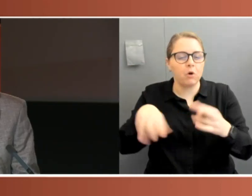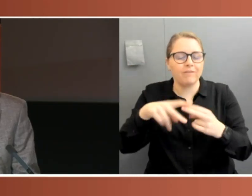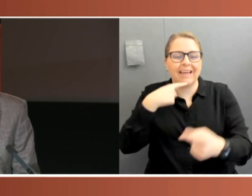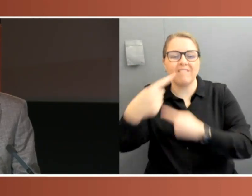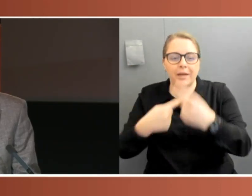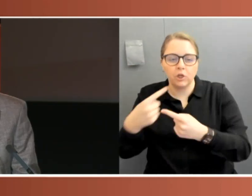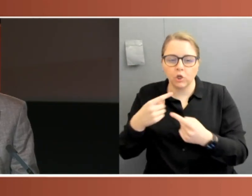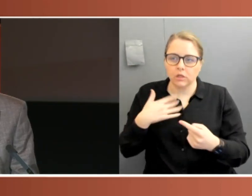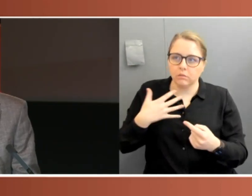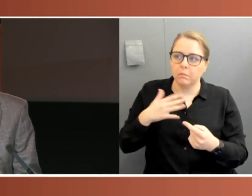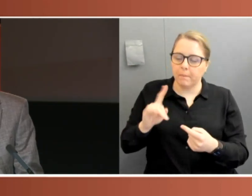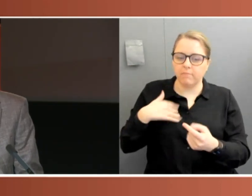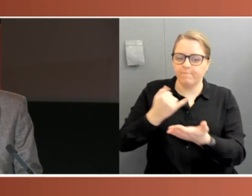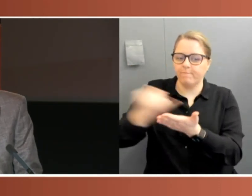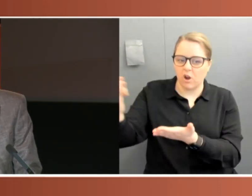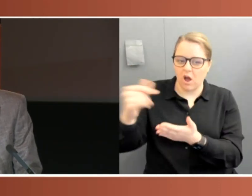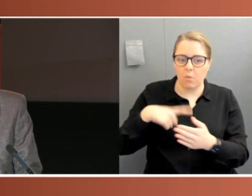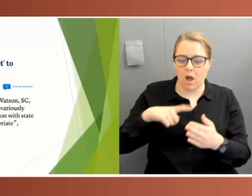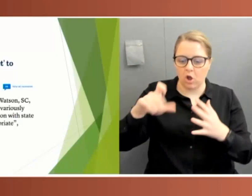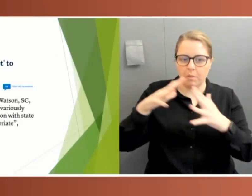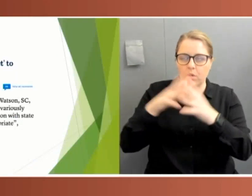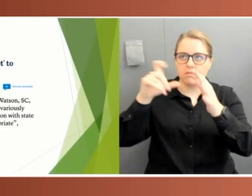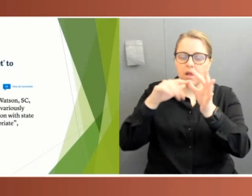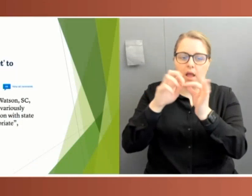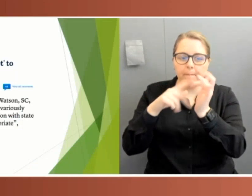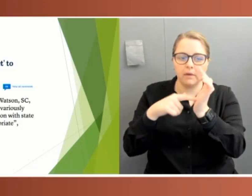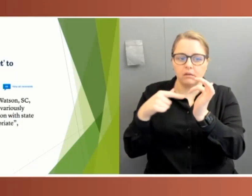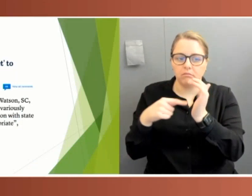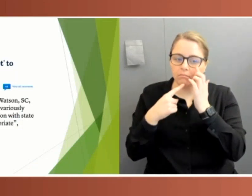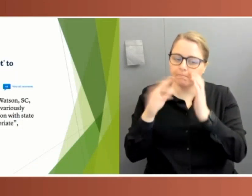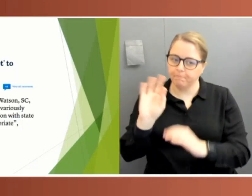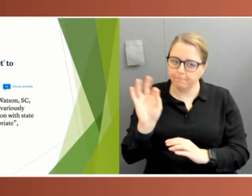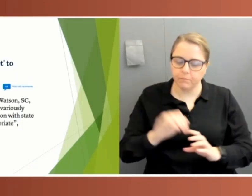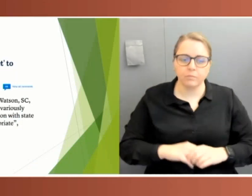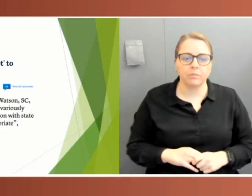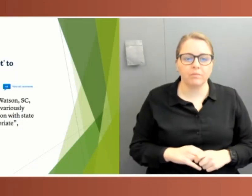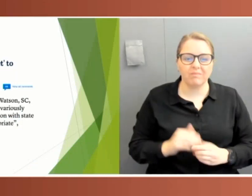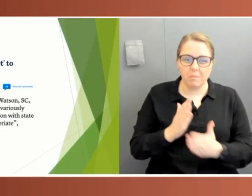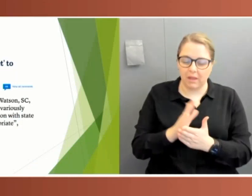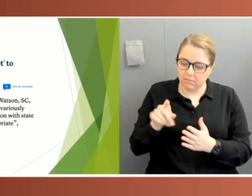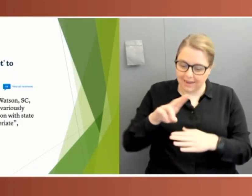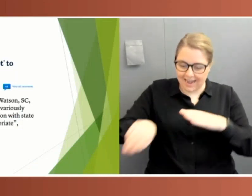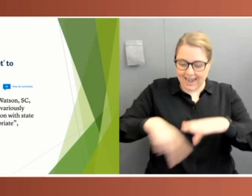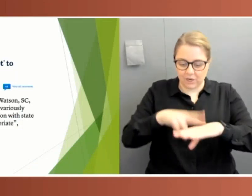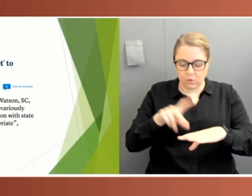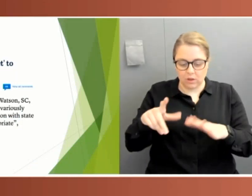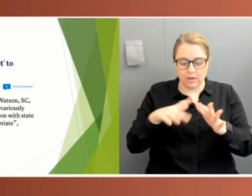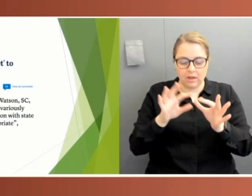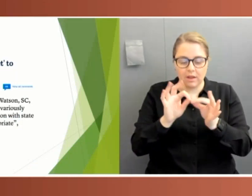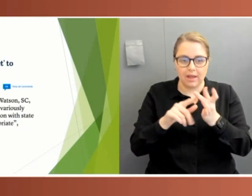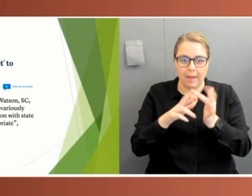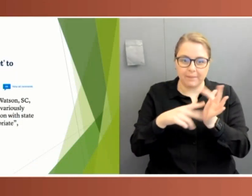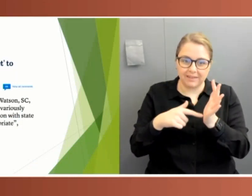was fundamentally flawed. The National Cabinet was not a Cabinet in the traditional sense because members were not responsible to the same Parliament.